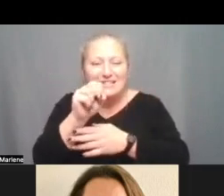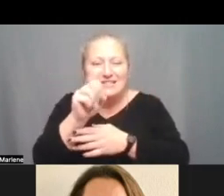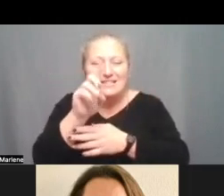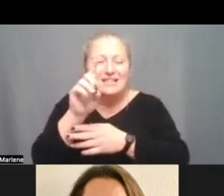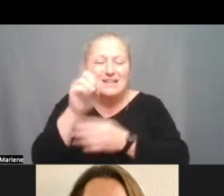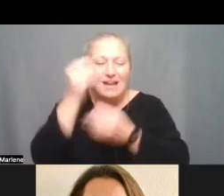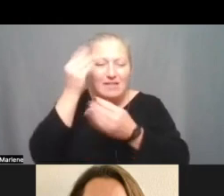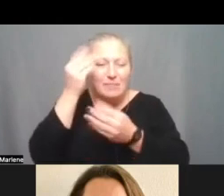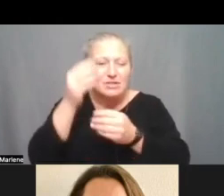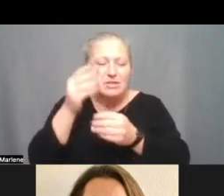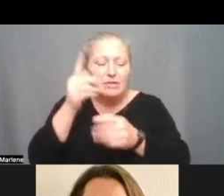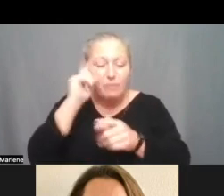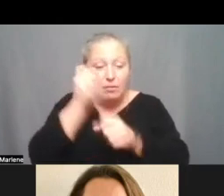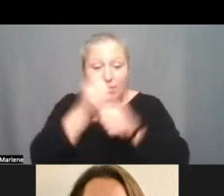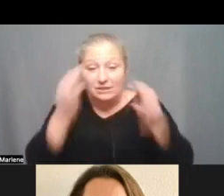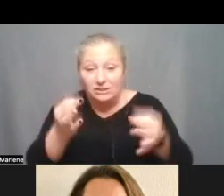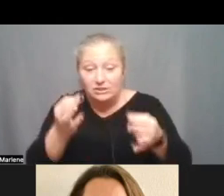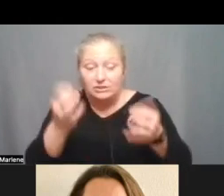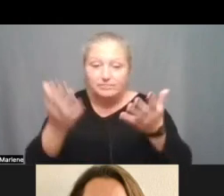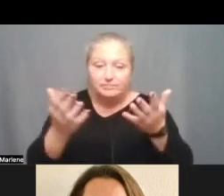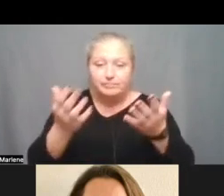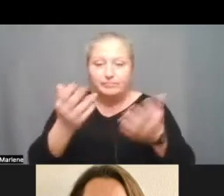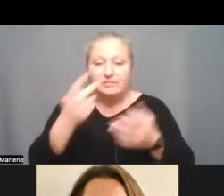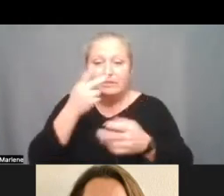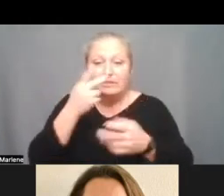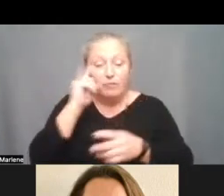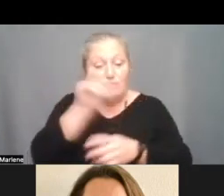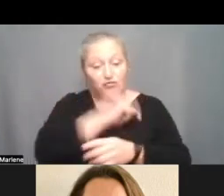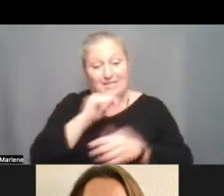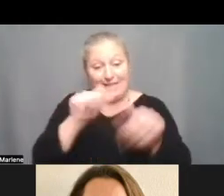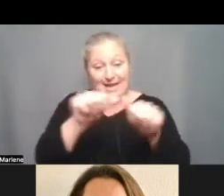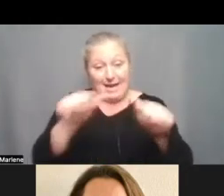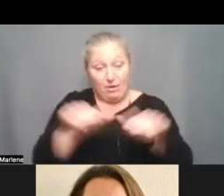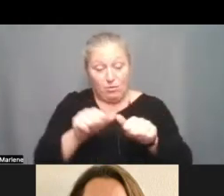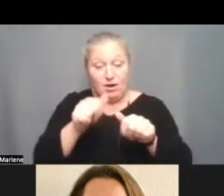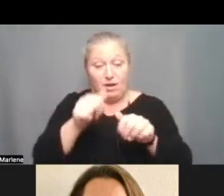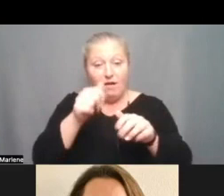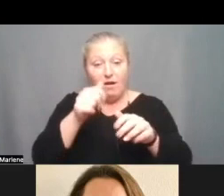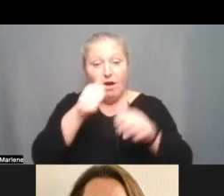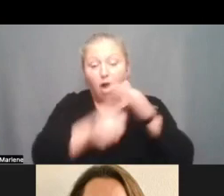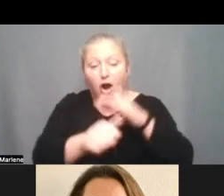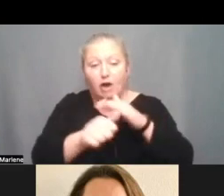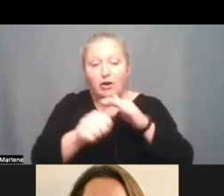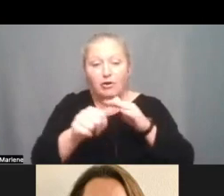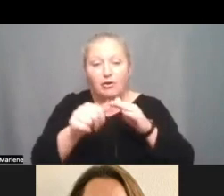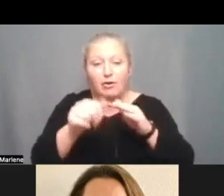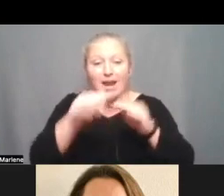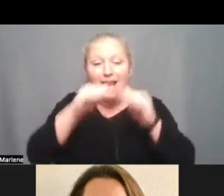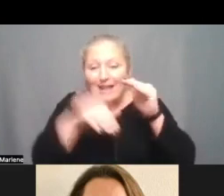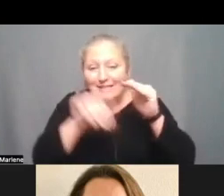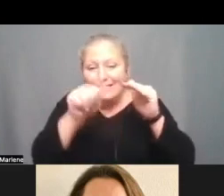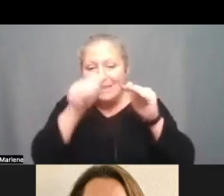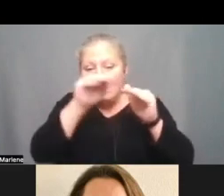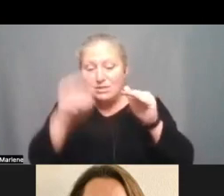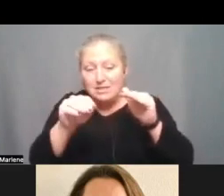extent to which the trustee areas fall under under a variance of less than 10%. The